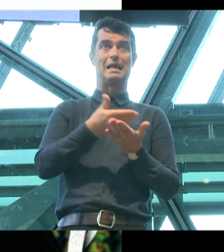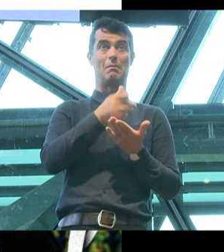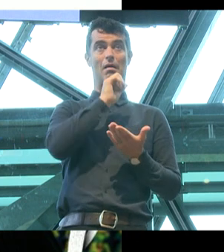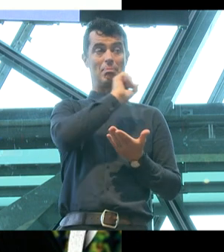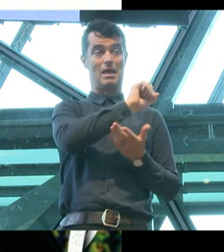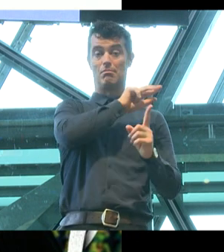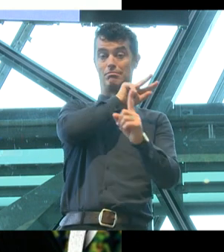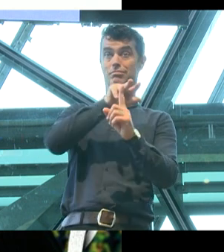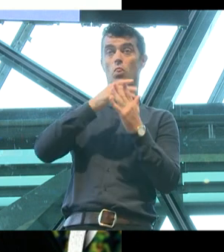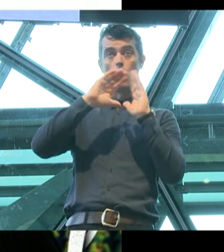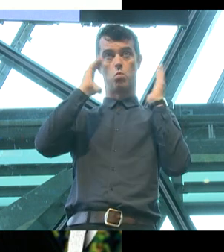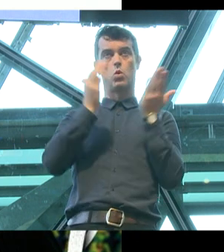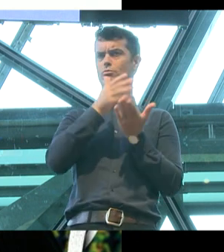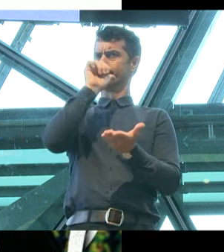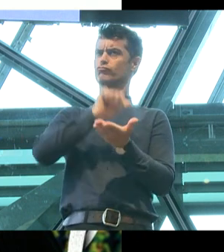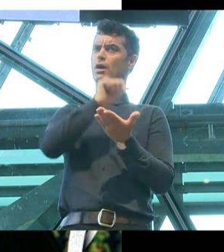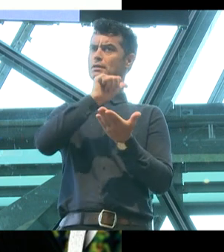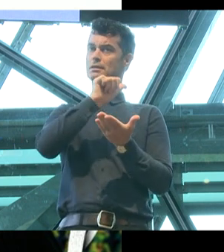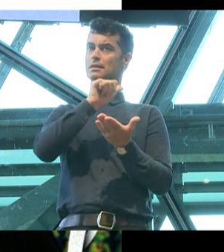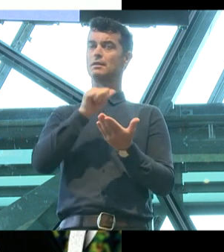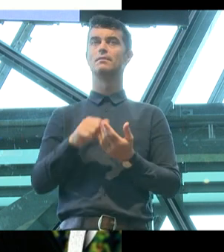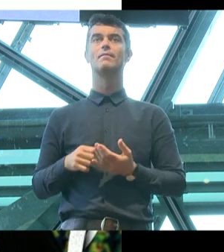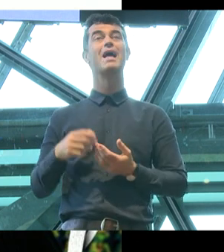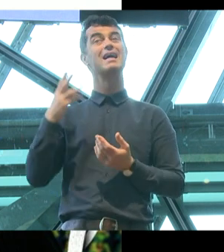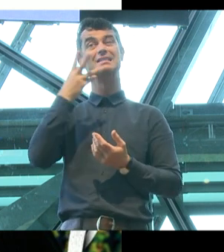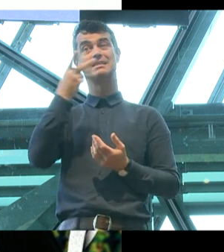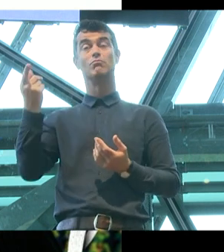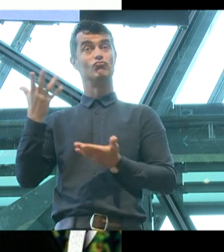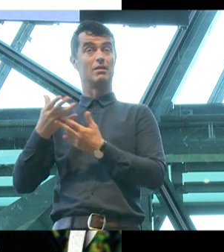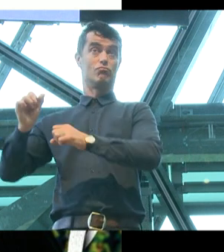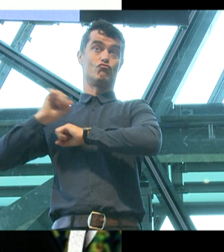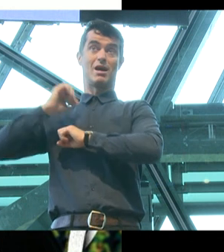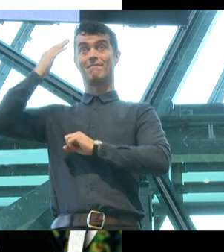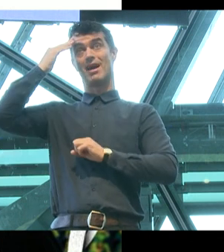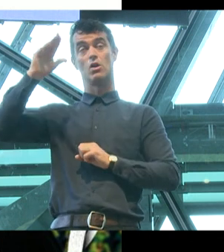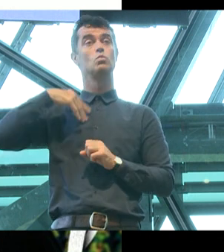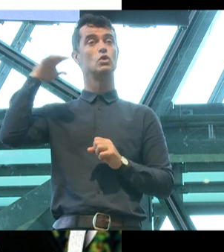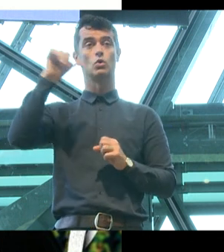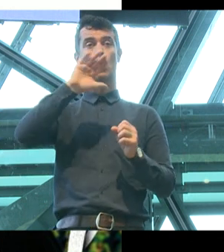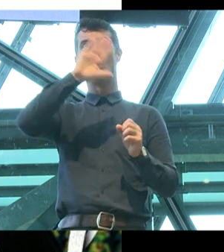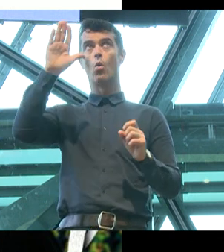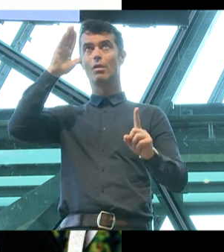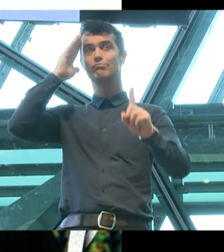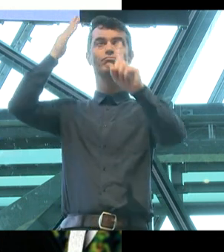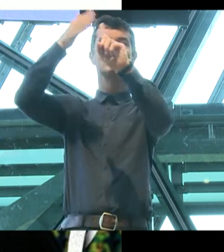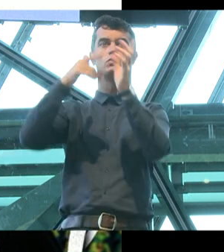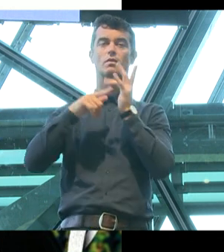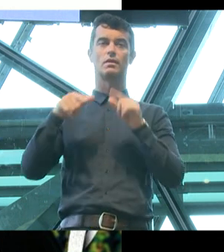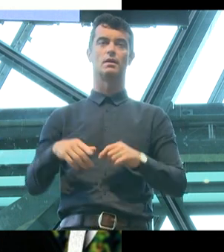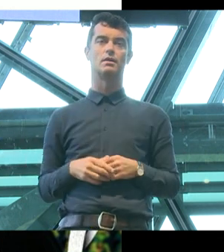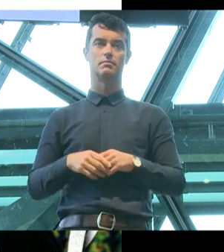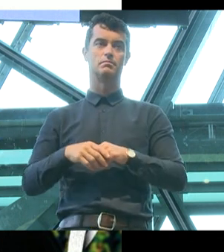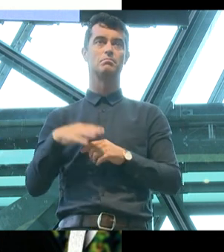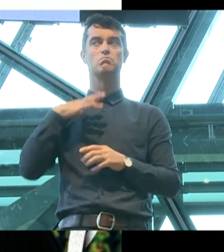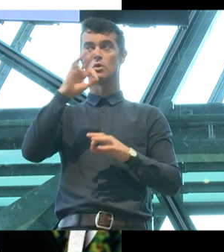correct that there have been heroic adults and we should all aspire to that. Now, I'm not